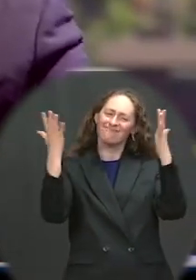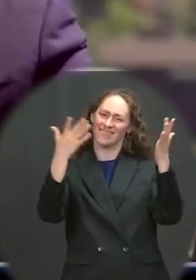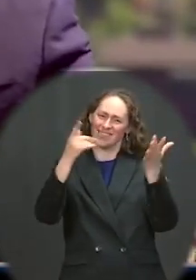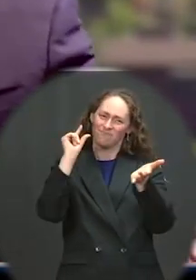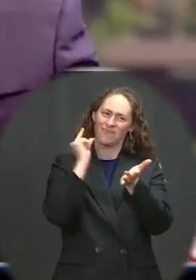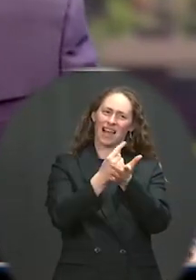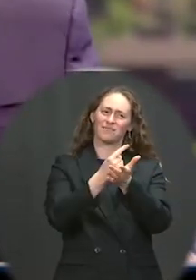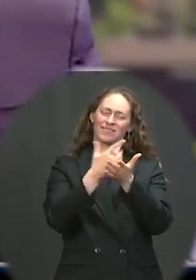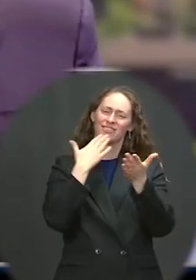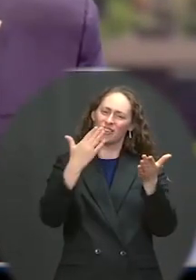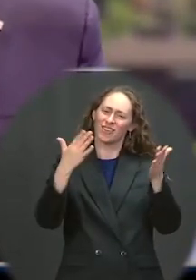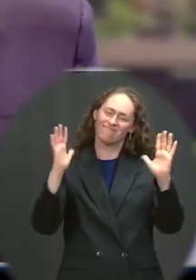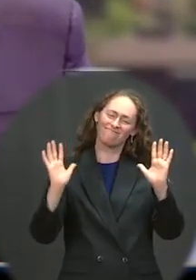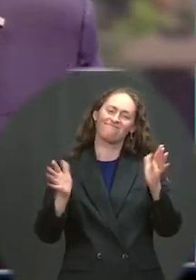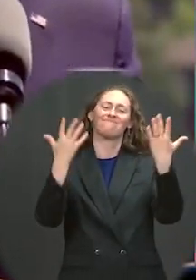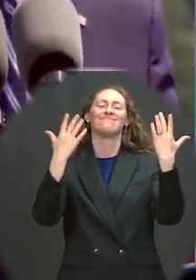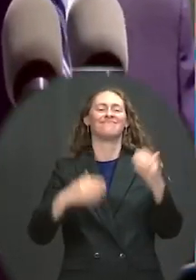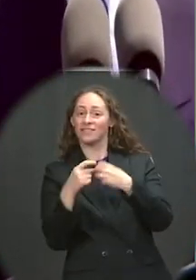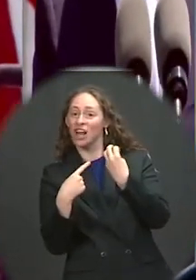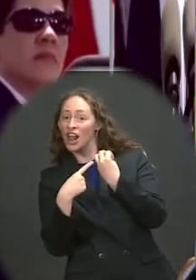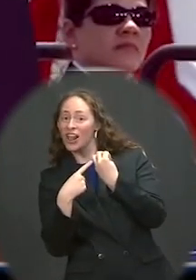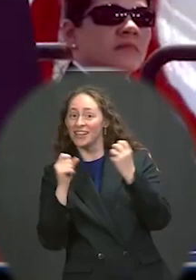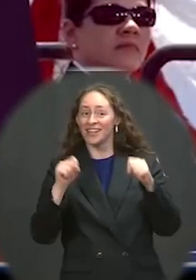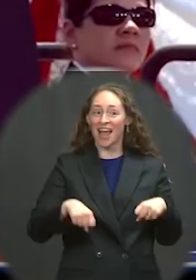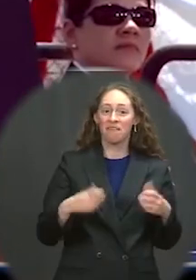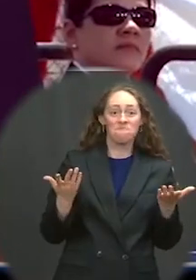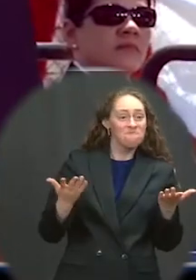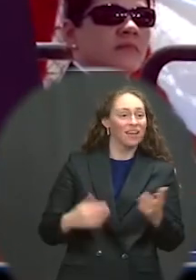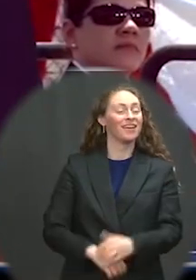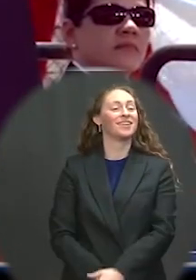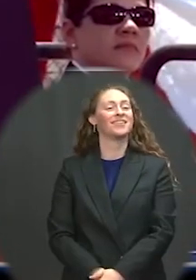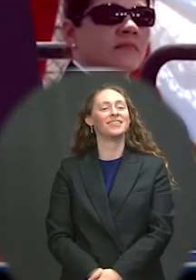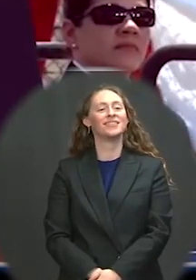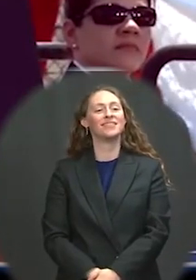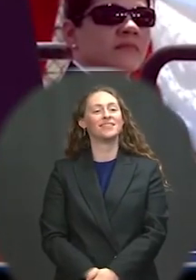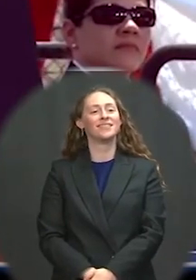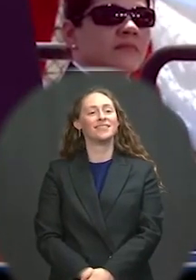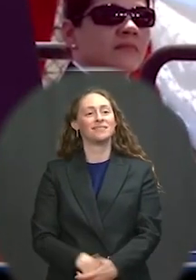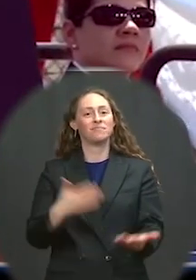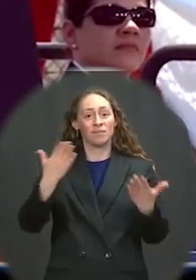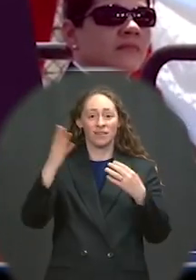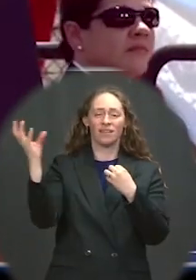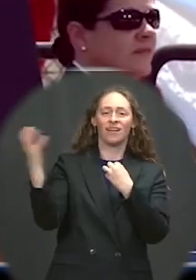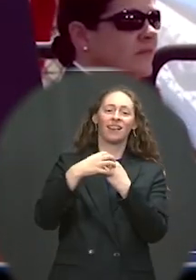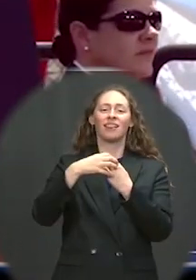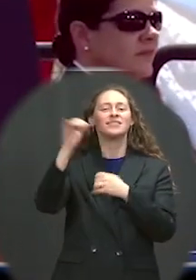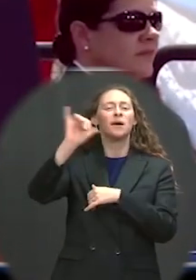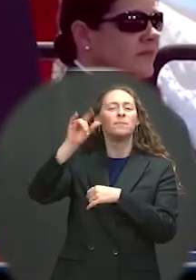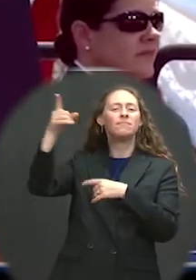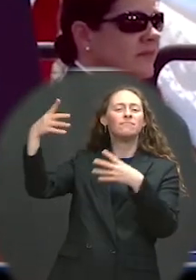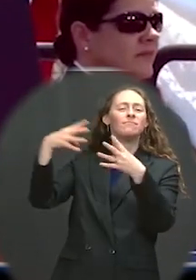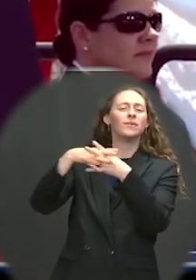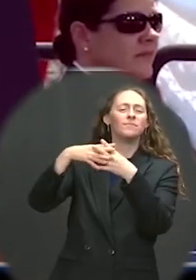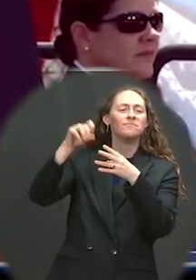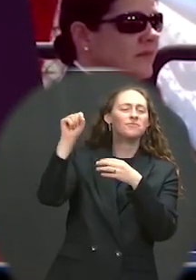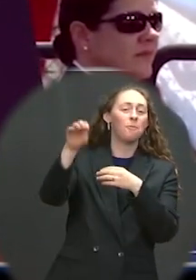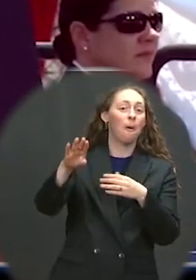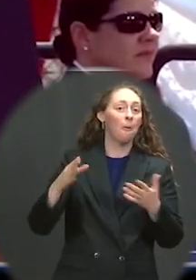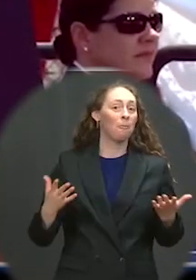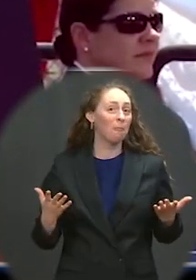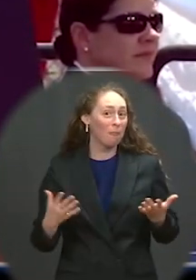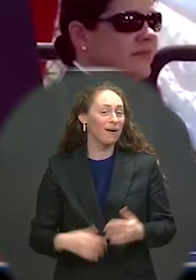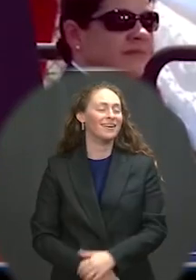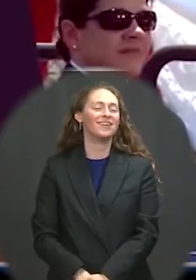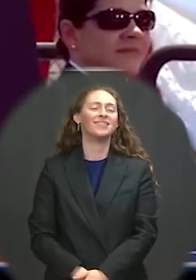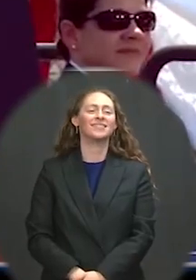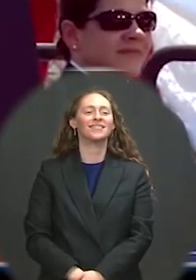And like all the students across the country. And by the way, congratulations to Bravo Company, by the way, to find your victory. You can clap.